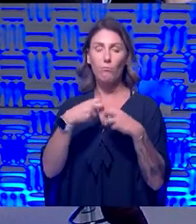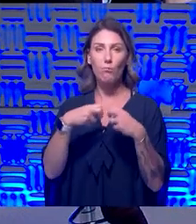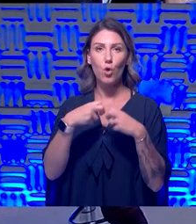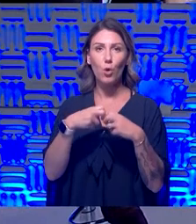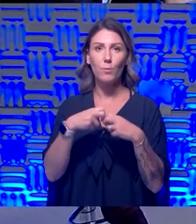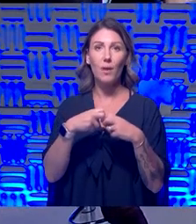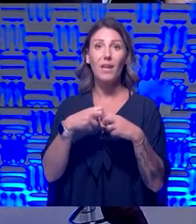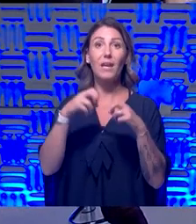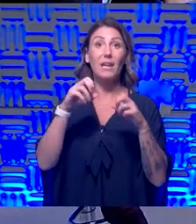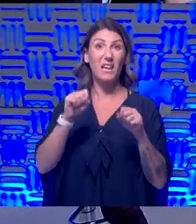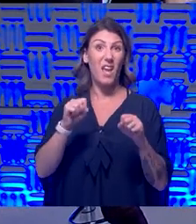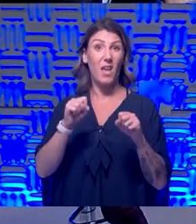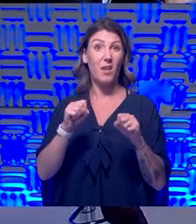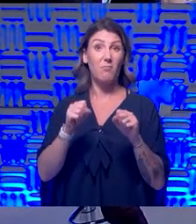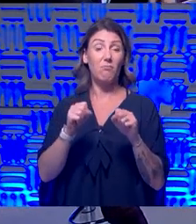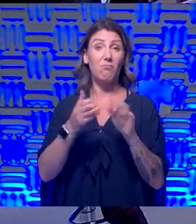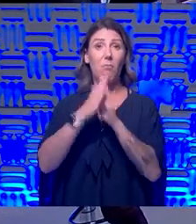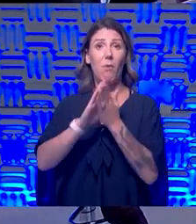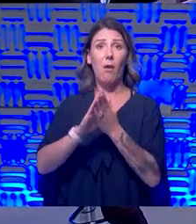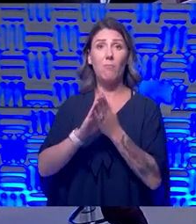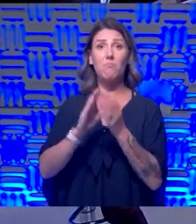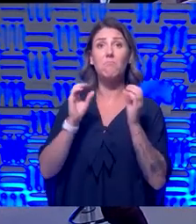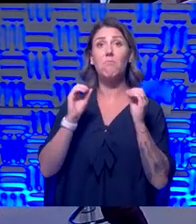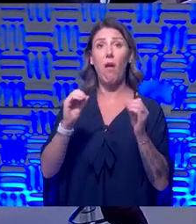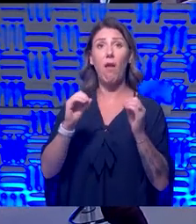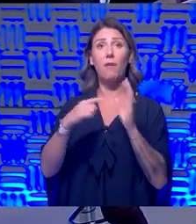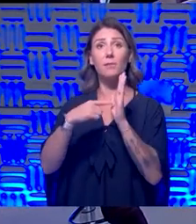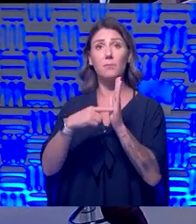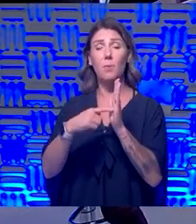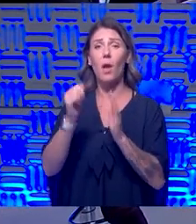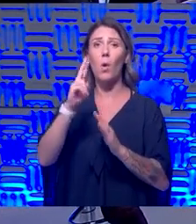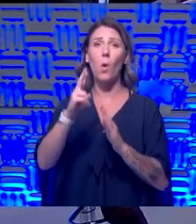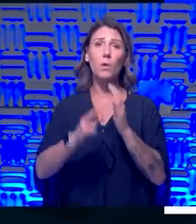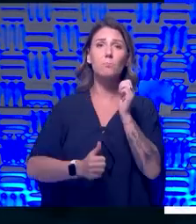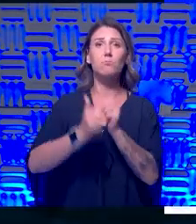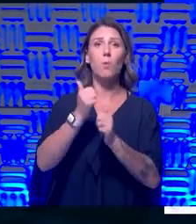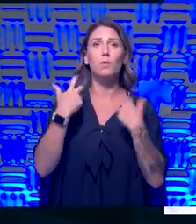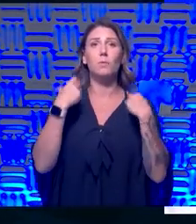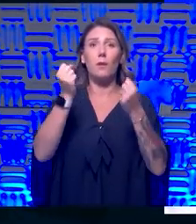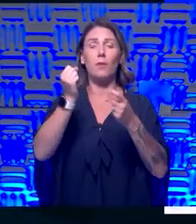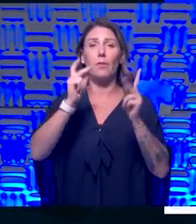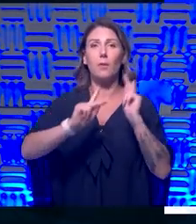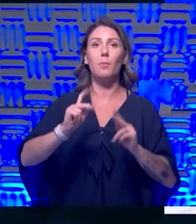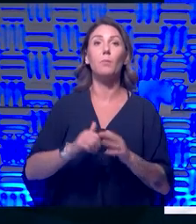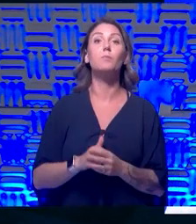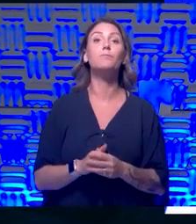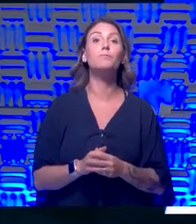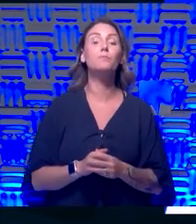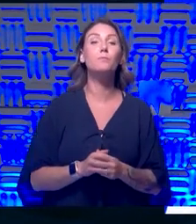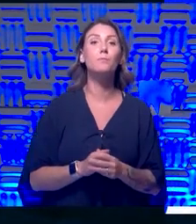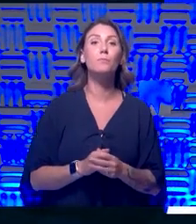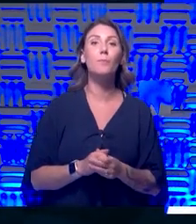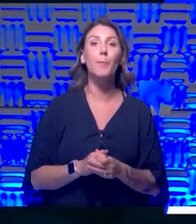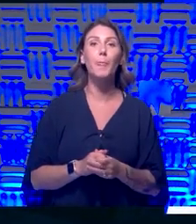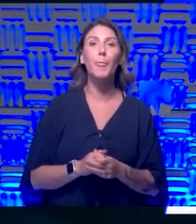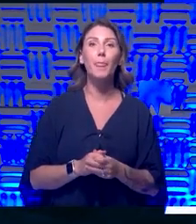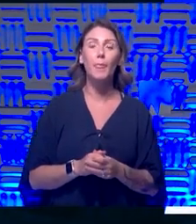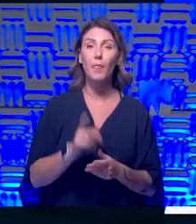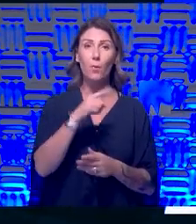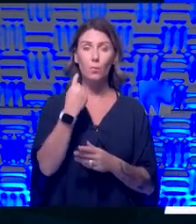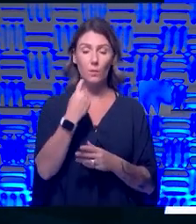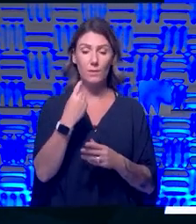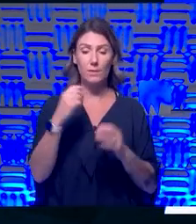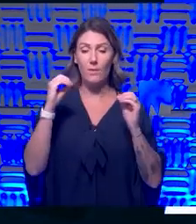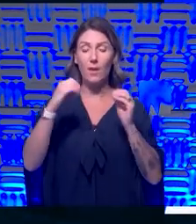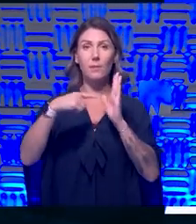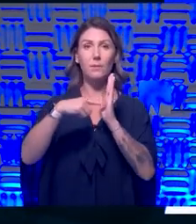be asymptomatic? Or is it mainly healthy people? So Dana, let's talk about that. The risk of asymptomatic disease